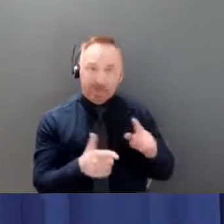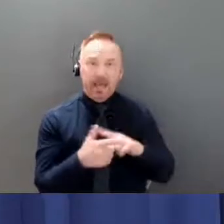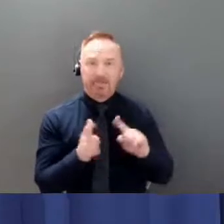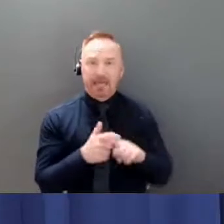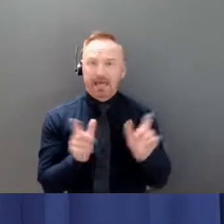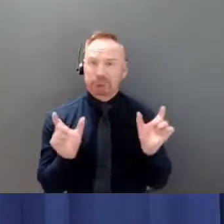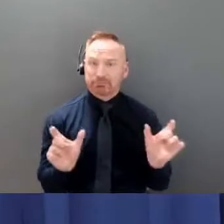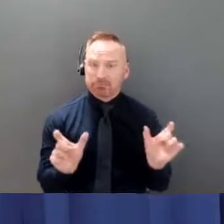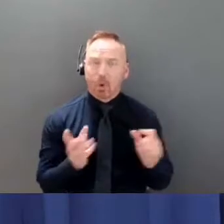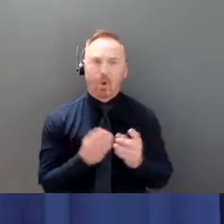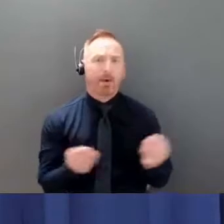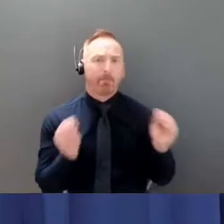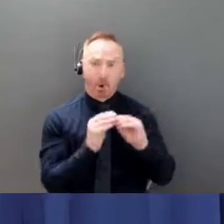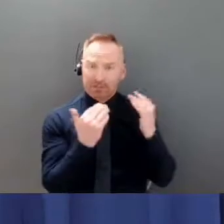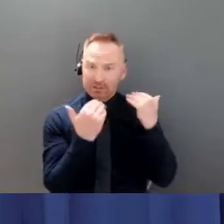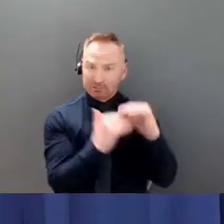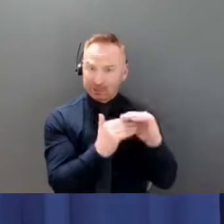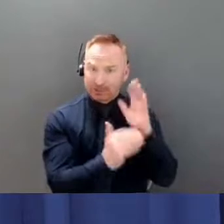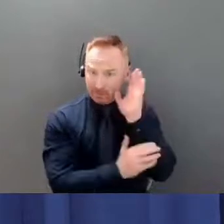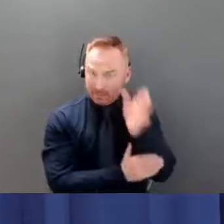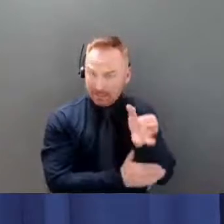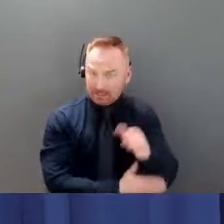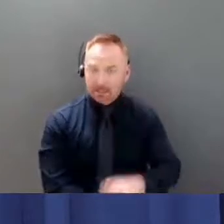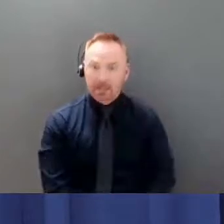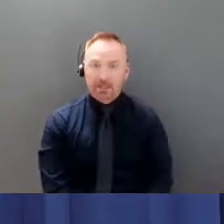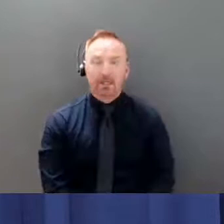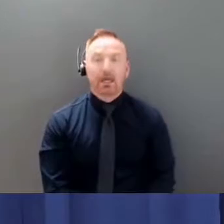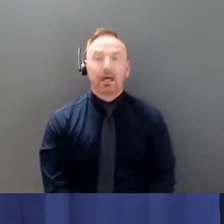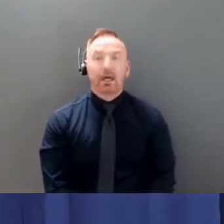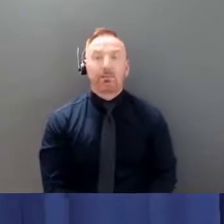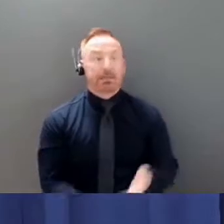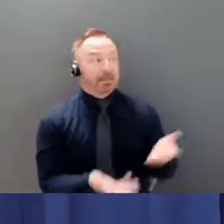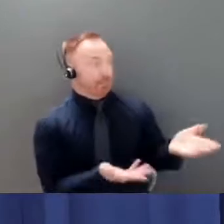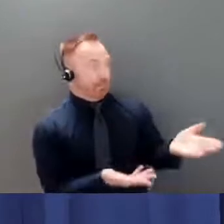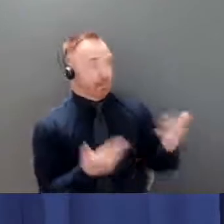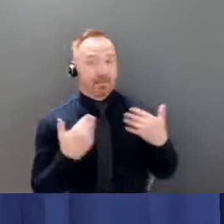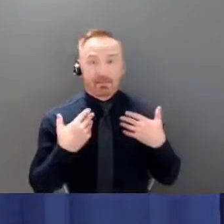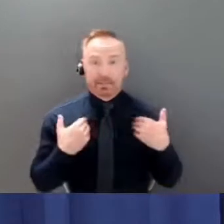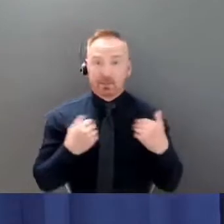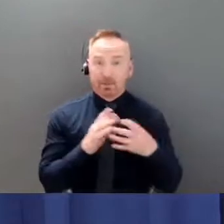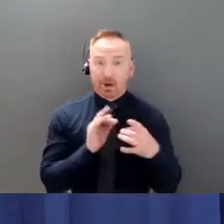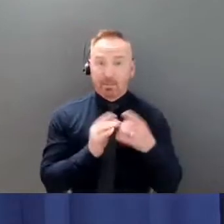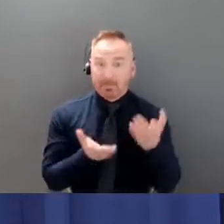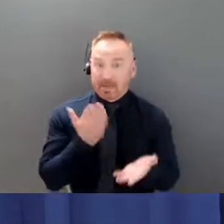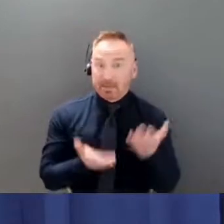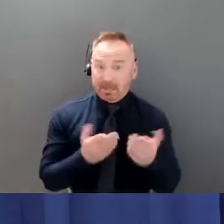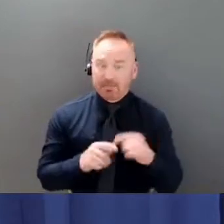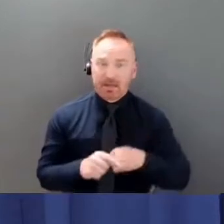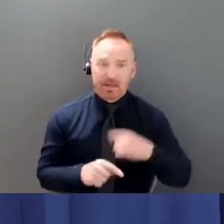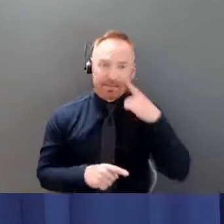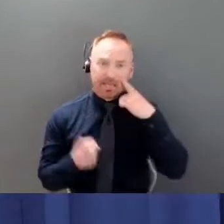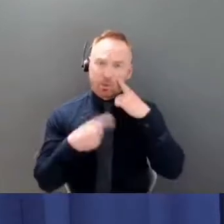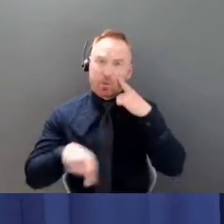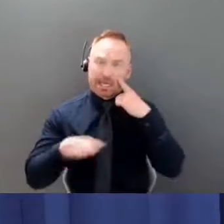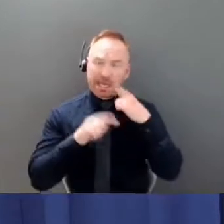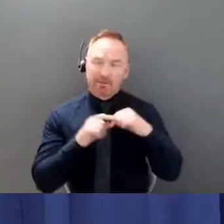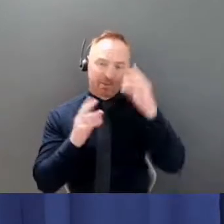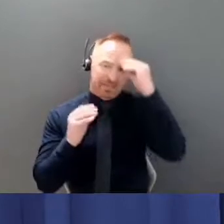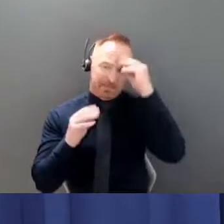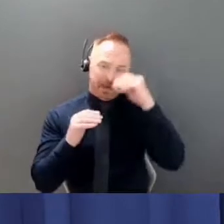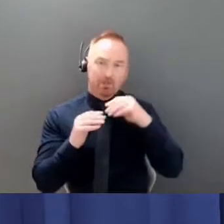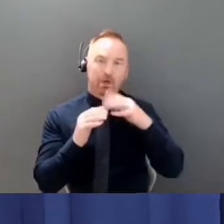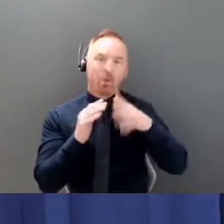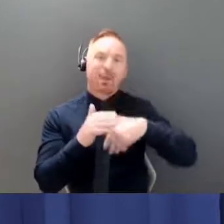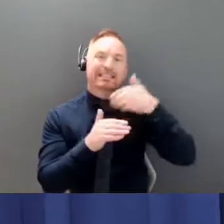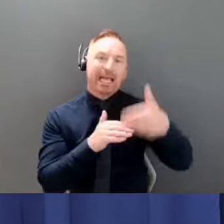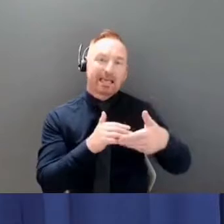i think that the minister may also want to comment but i i would say we we have to be thinking of next steps um if things don't